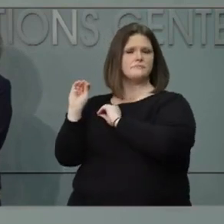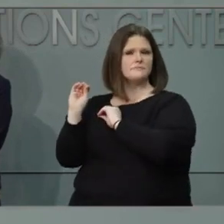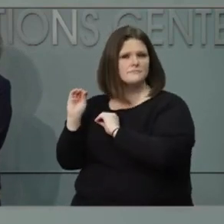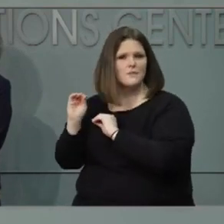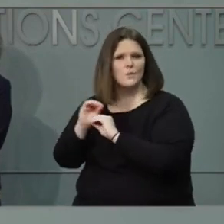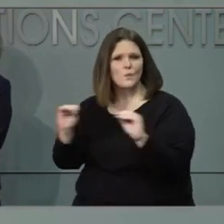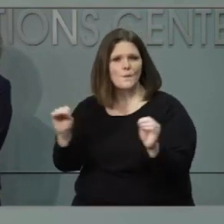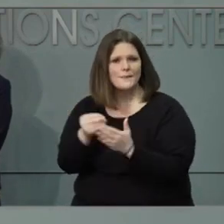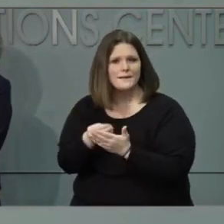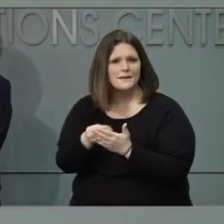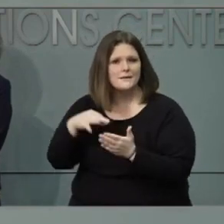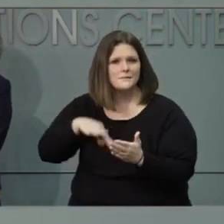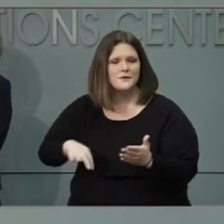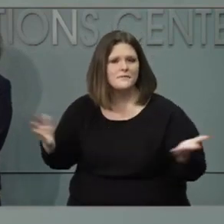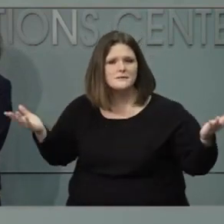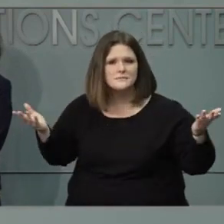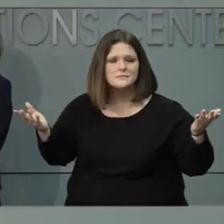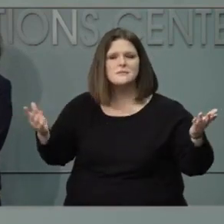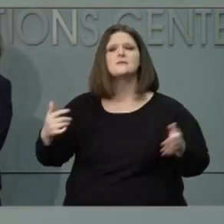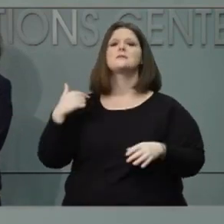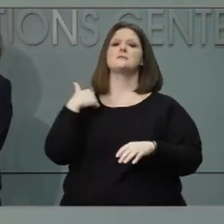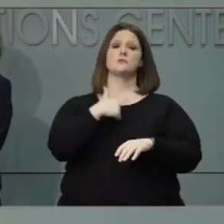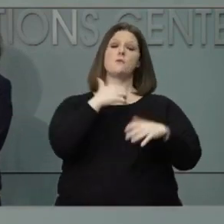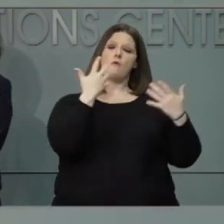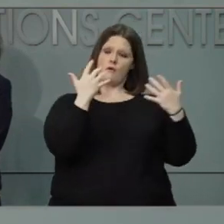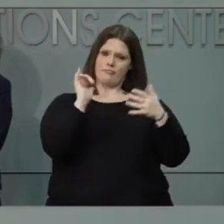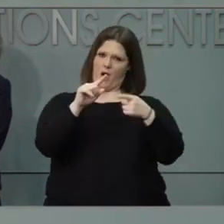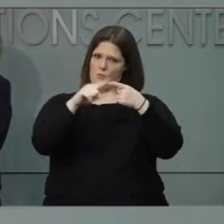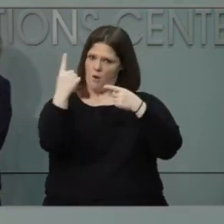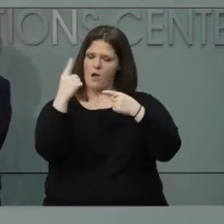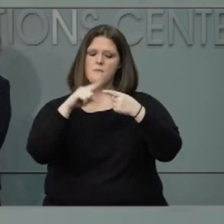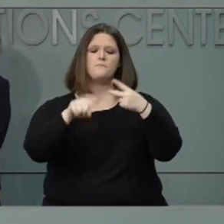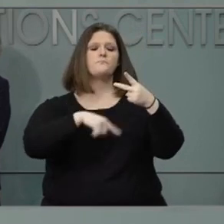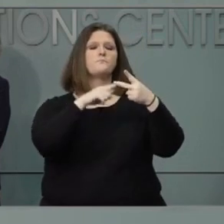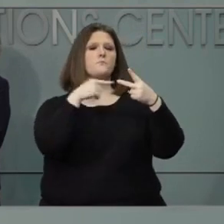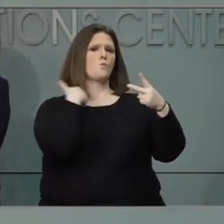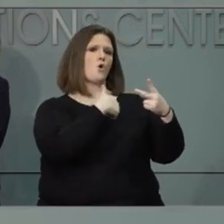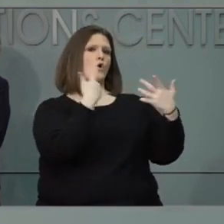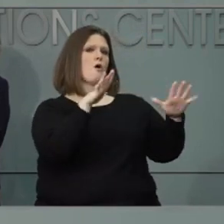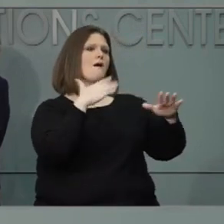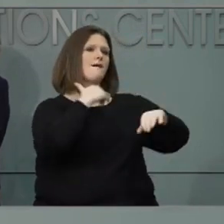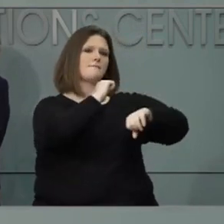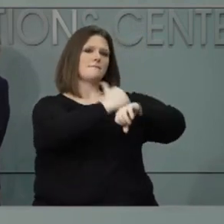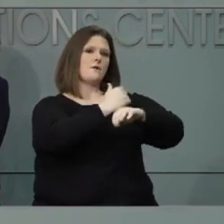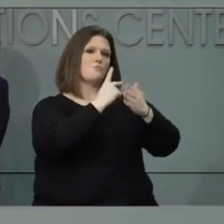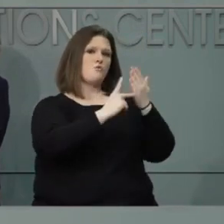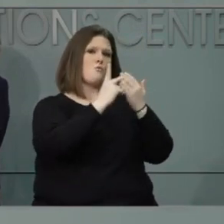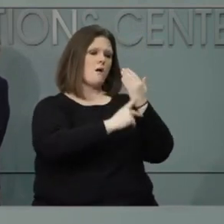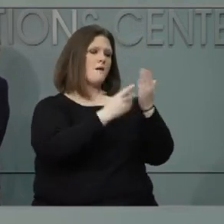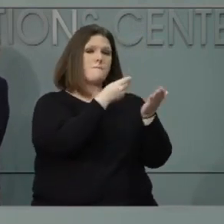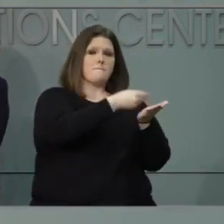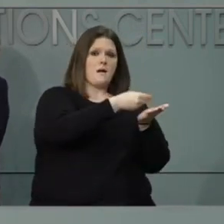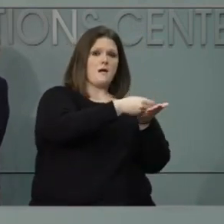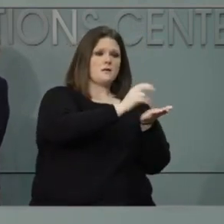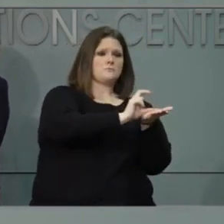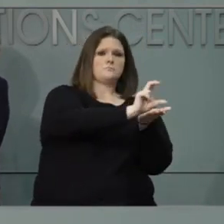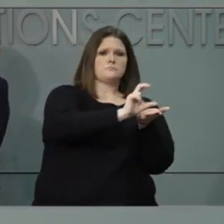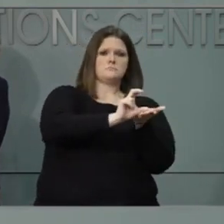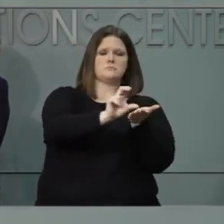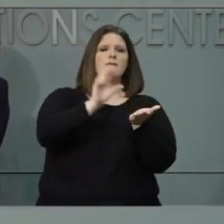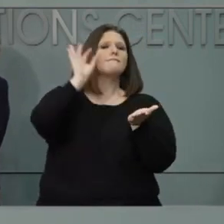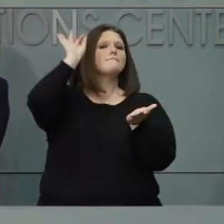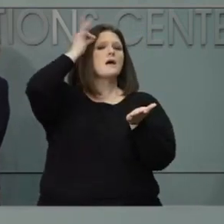programs in place to provide financial relief for small businesses. We're looking forward to additional federal